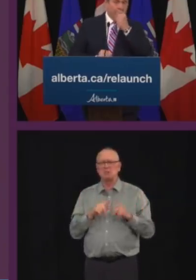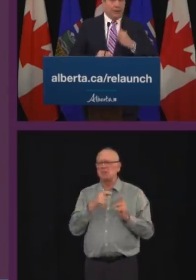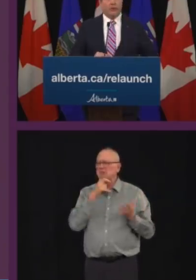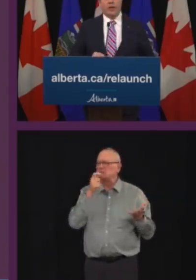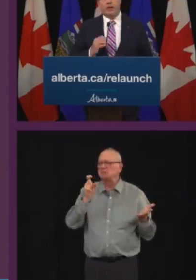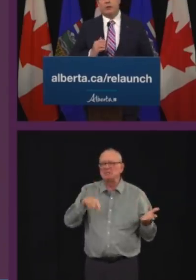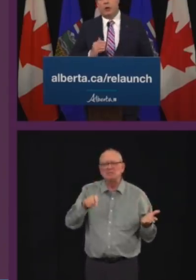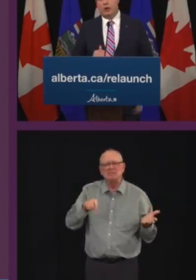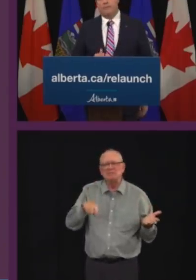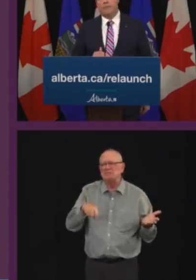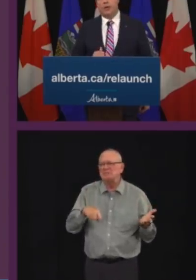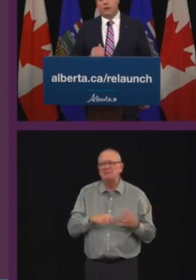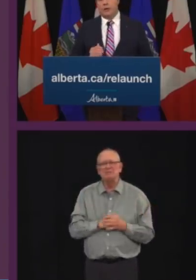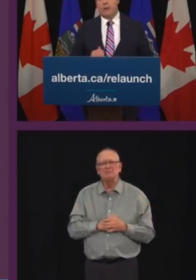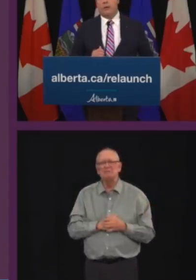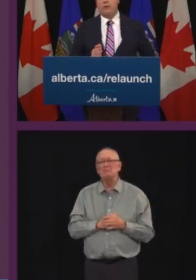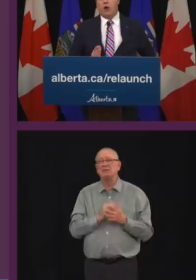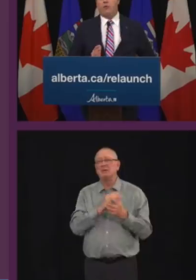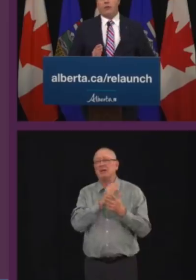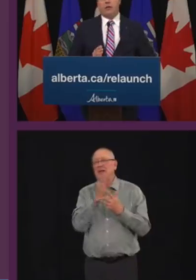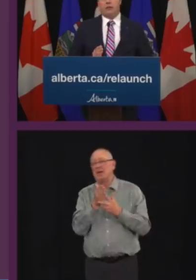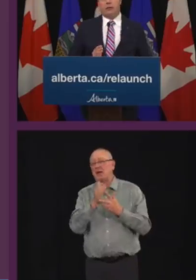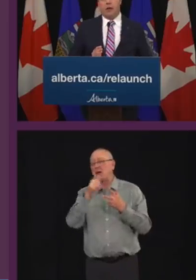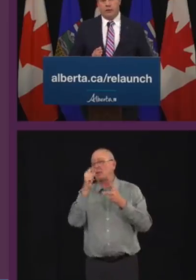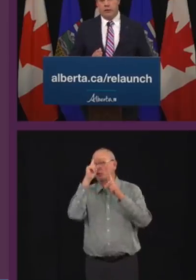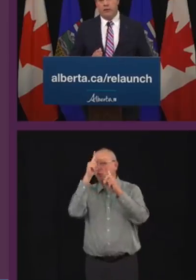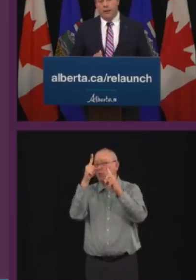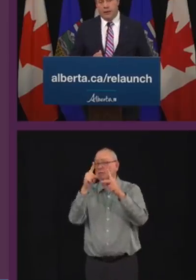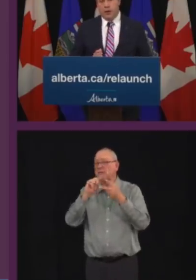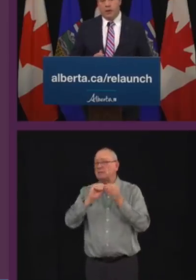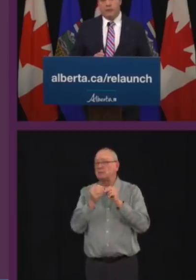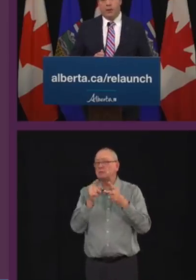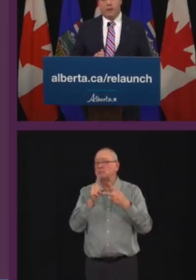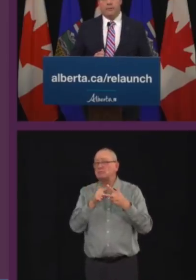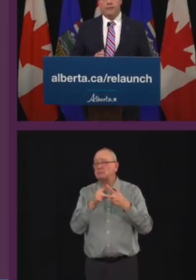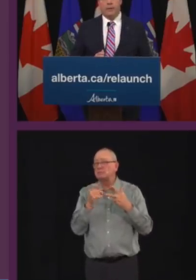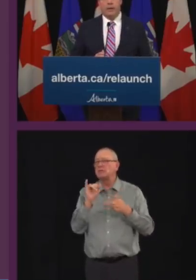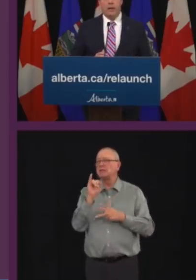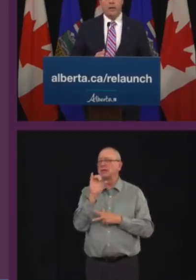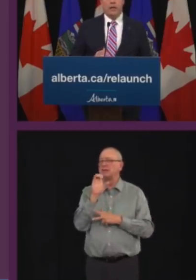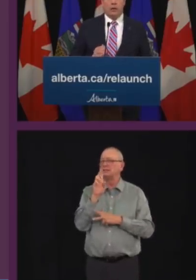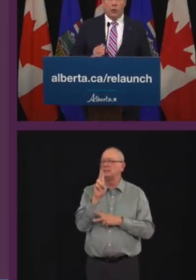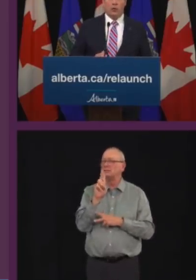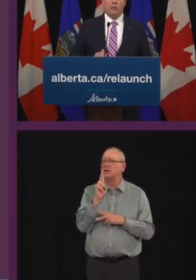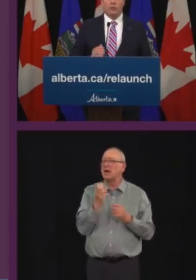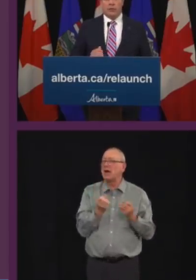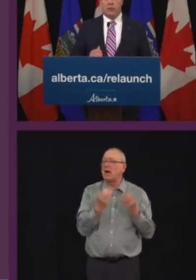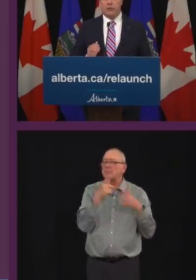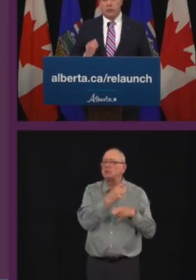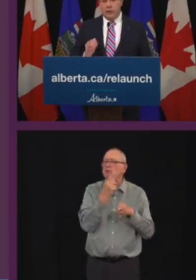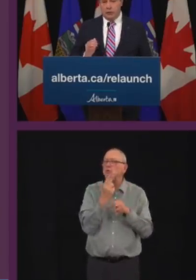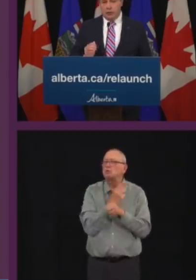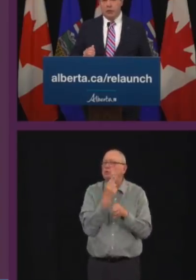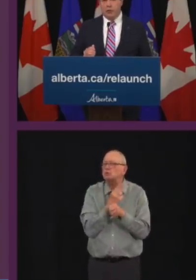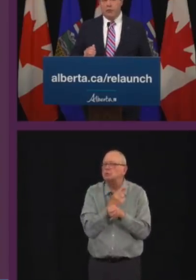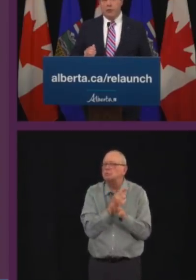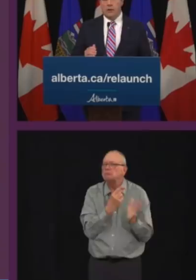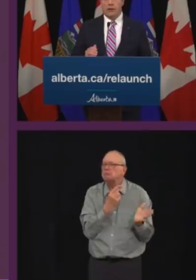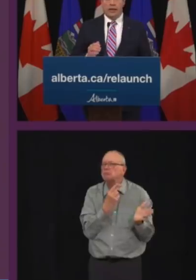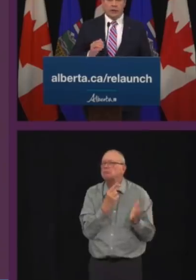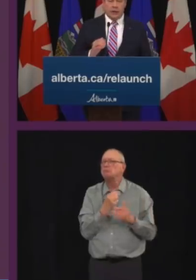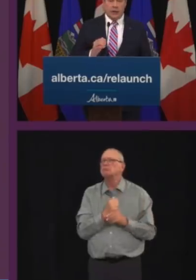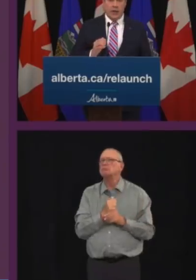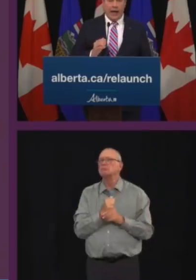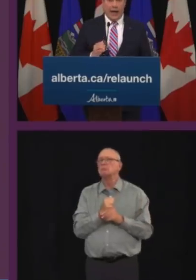Pardon me. The second target is the number of COVID-19 ICU beds occupied. In order to proceed to stage two,